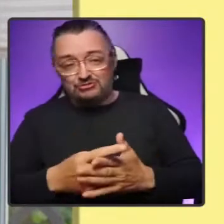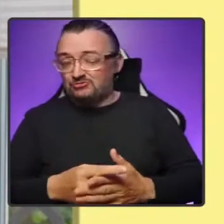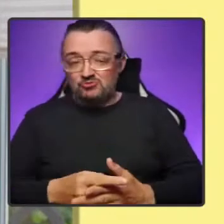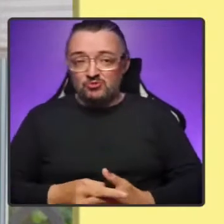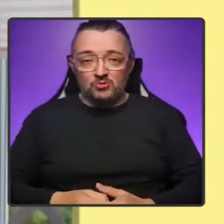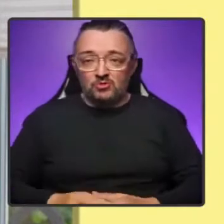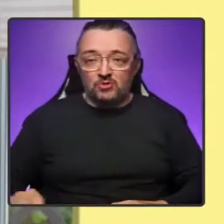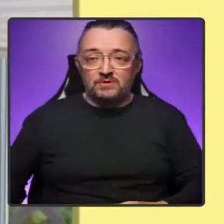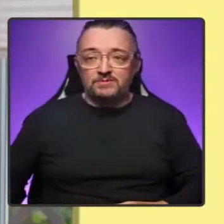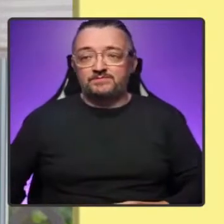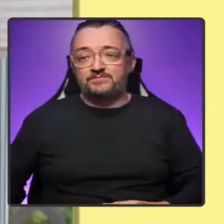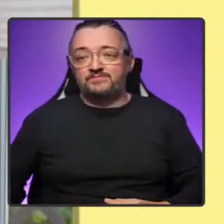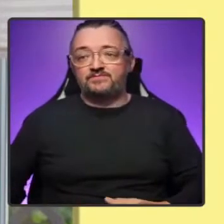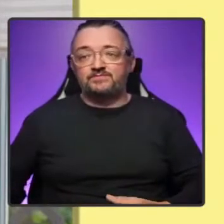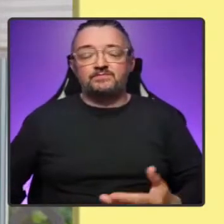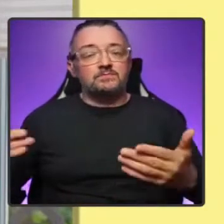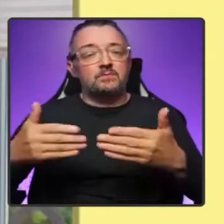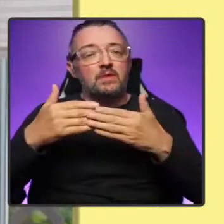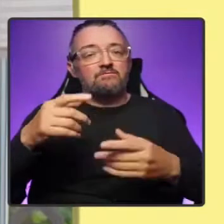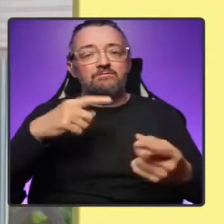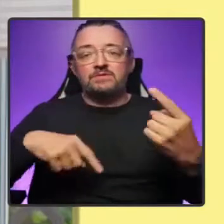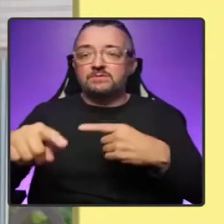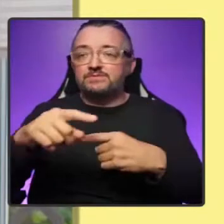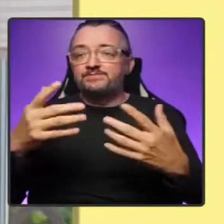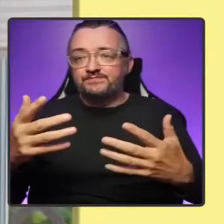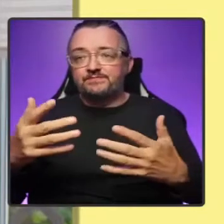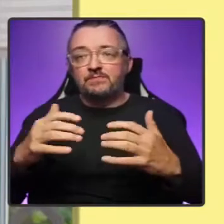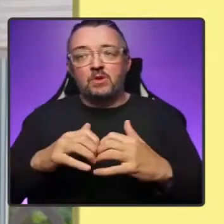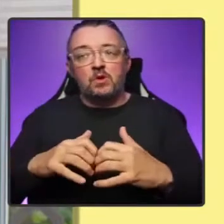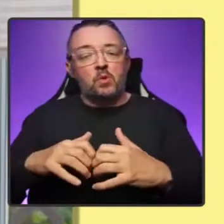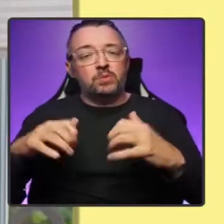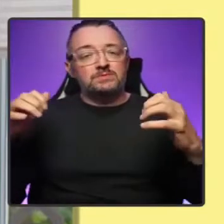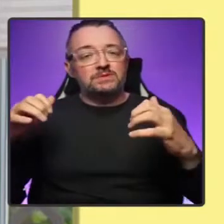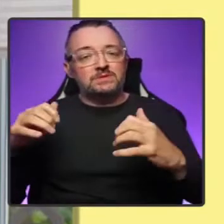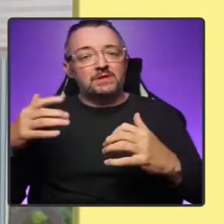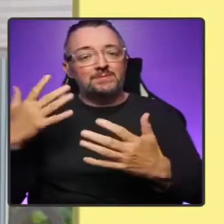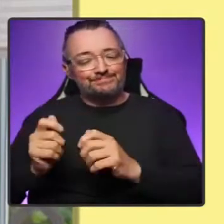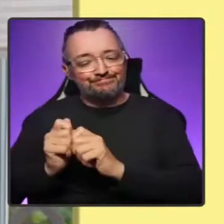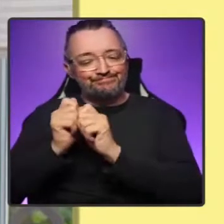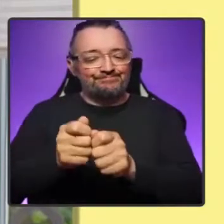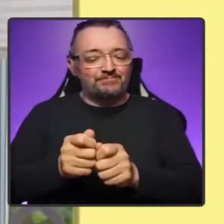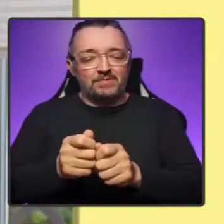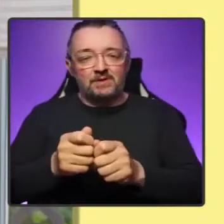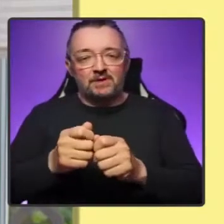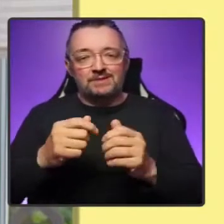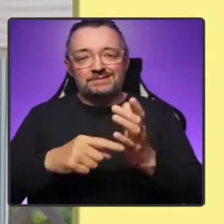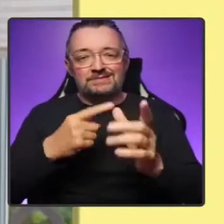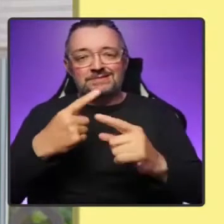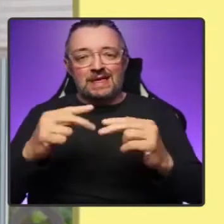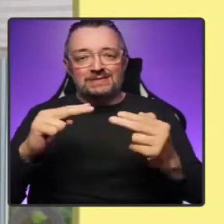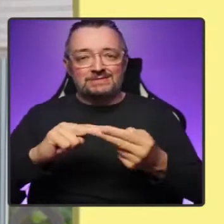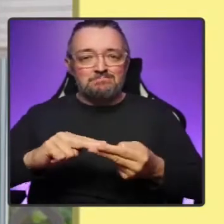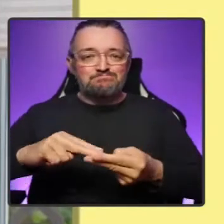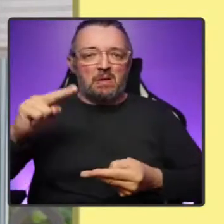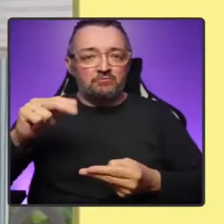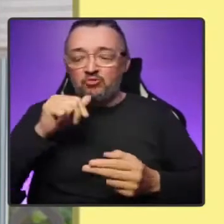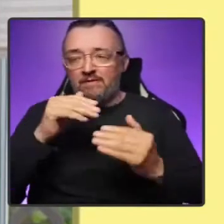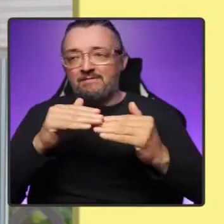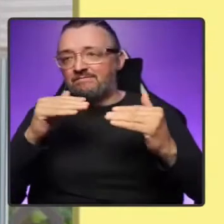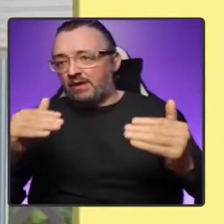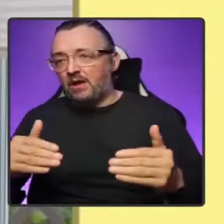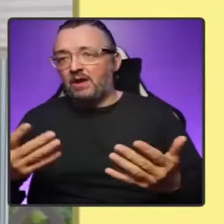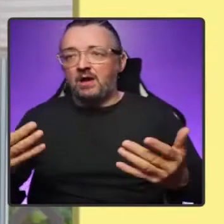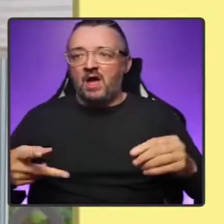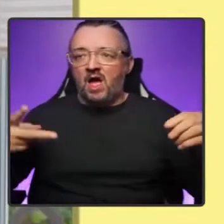Friends, where Westminster imposes unfair tax rises and catastrophic cuts for those on the lowest incomes,